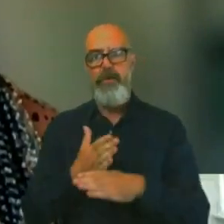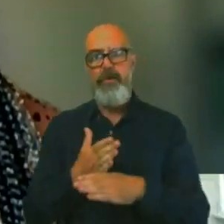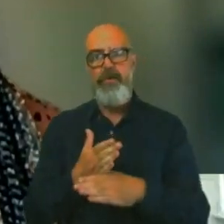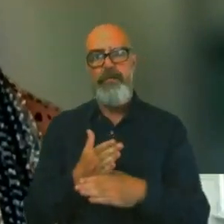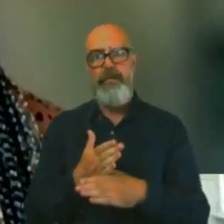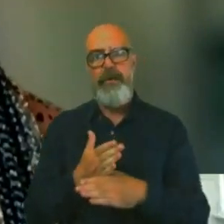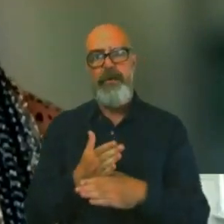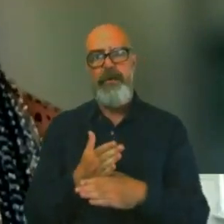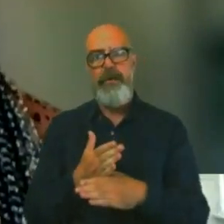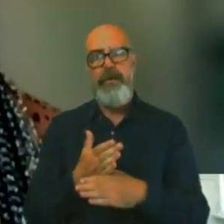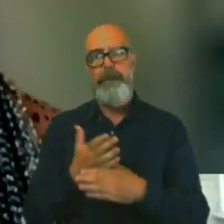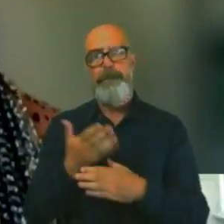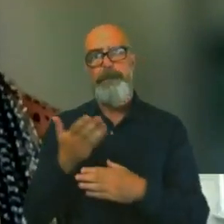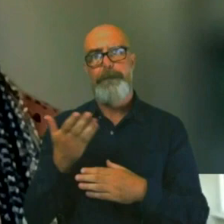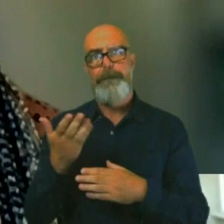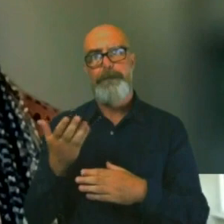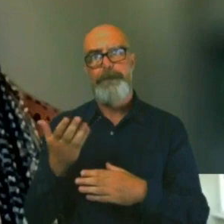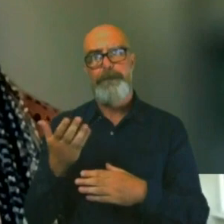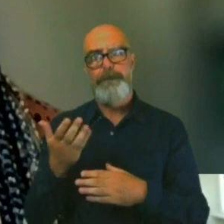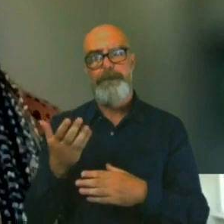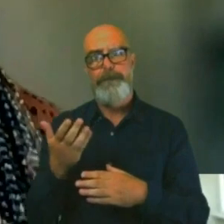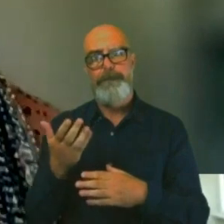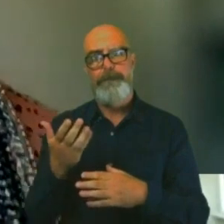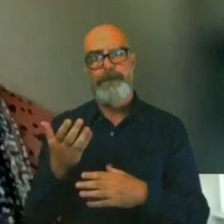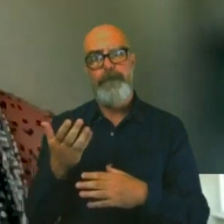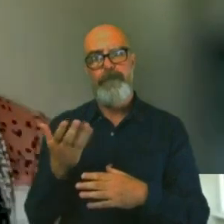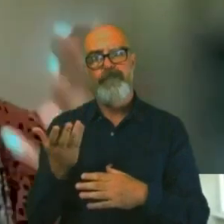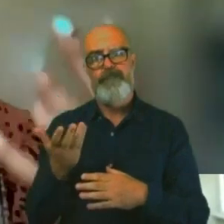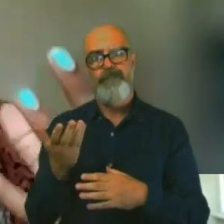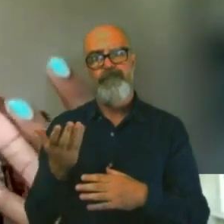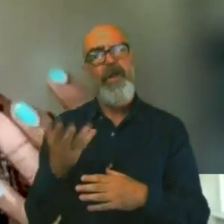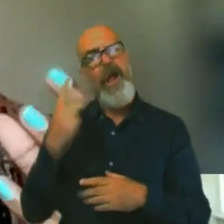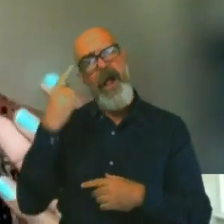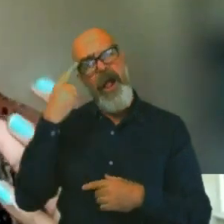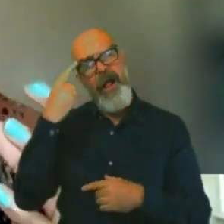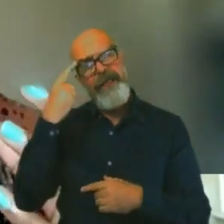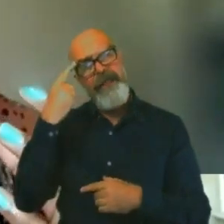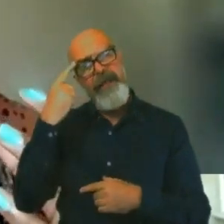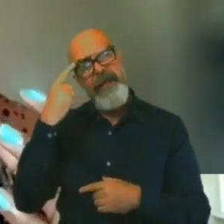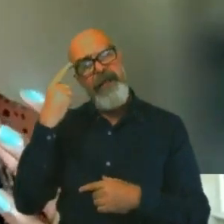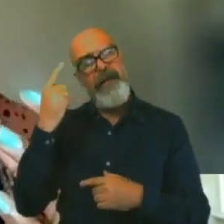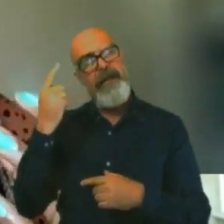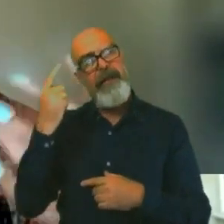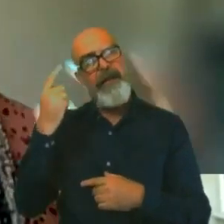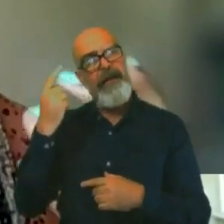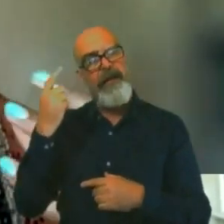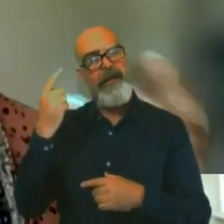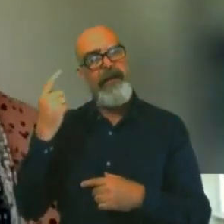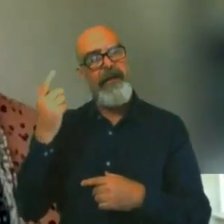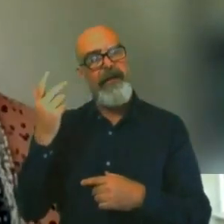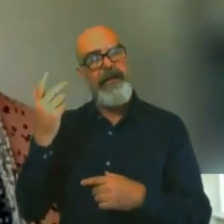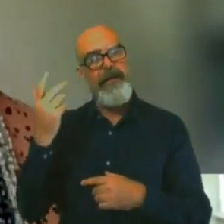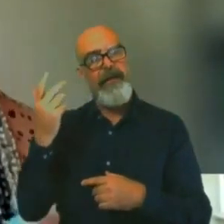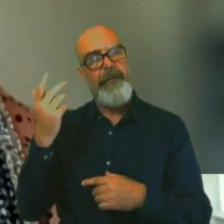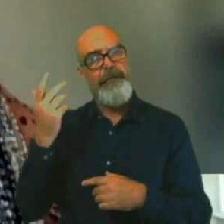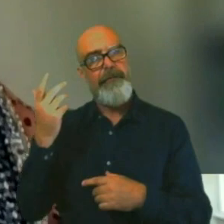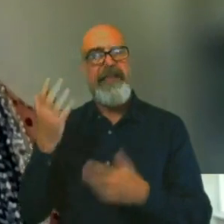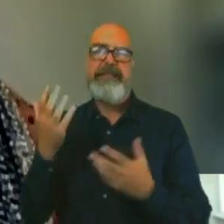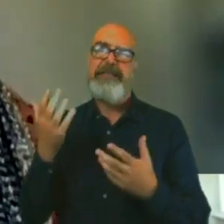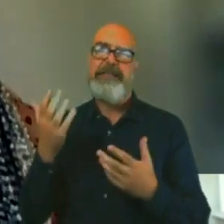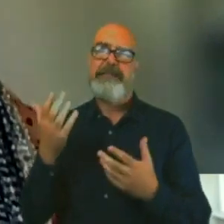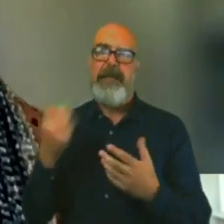well, I think it's basically being able to deal with the problems.